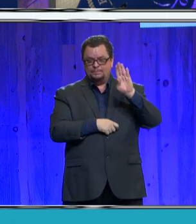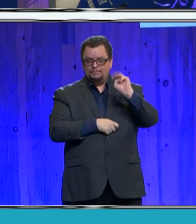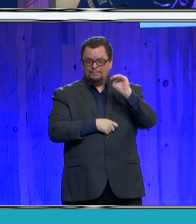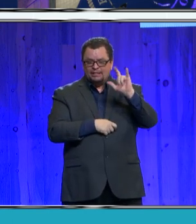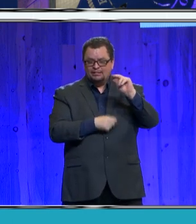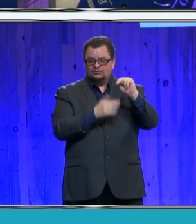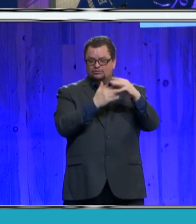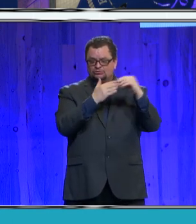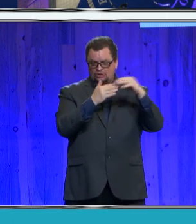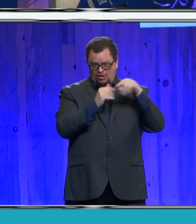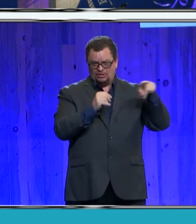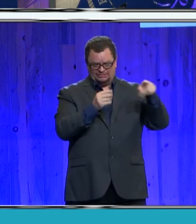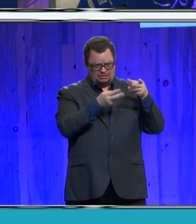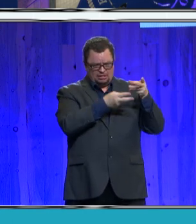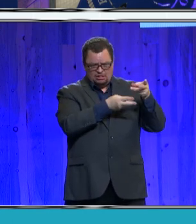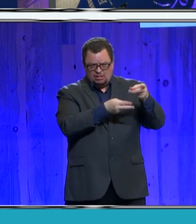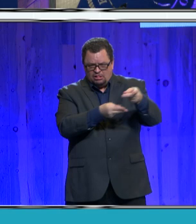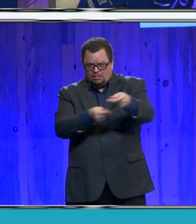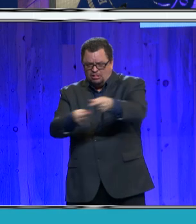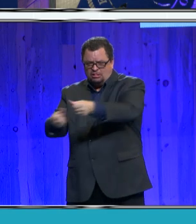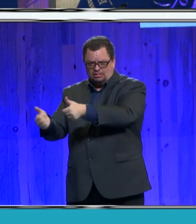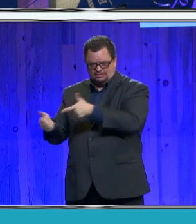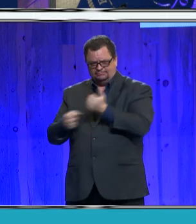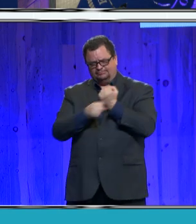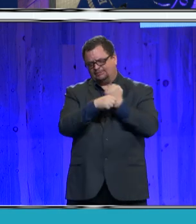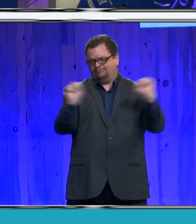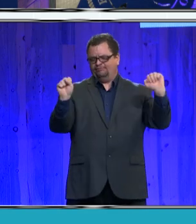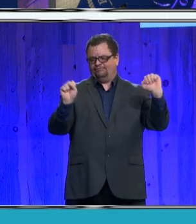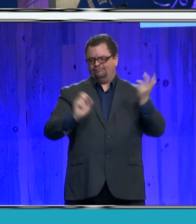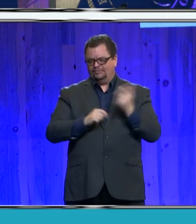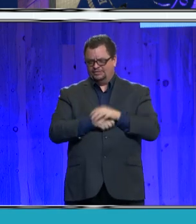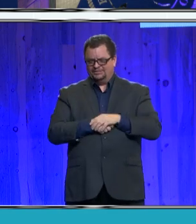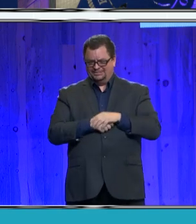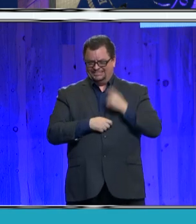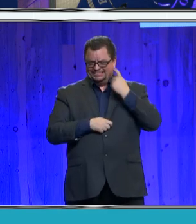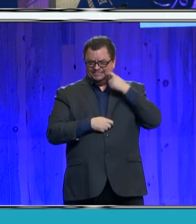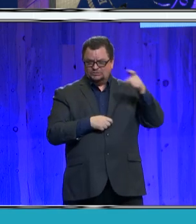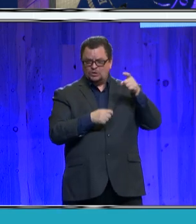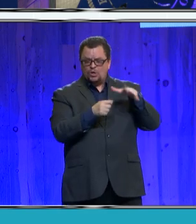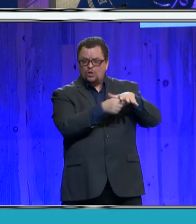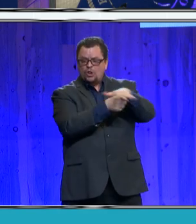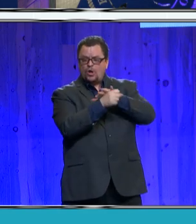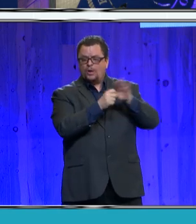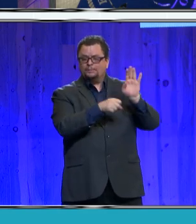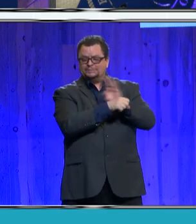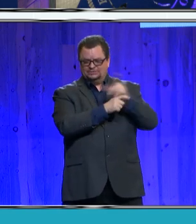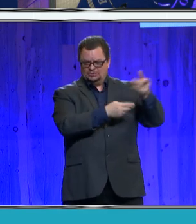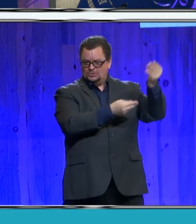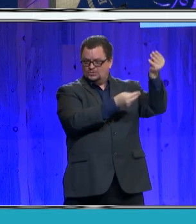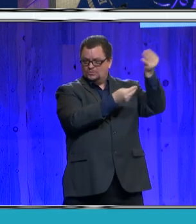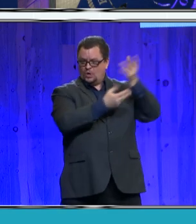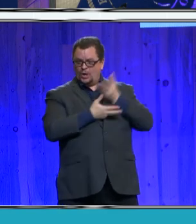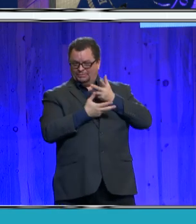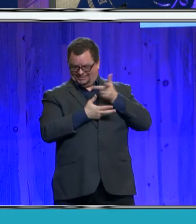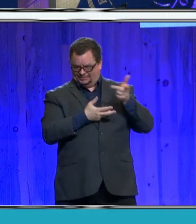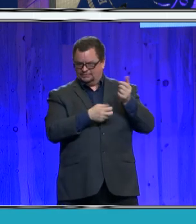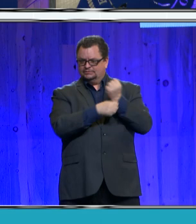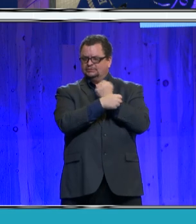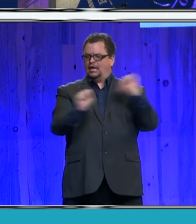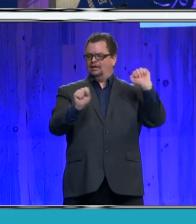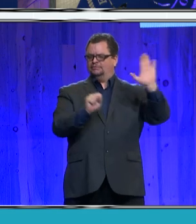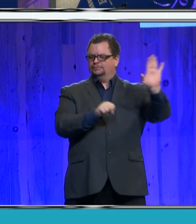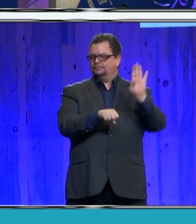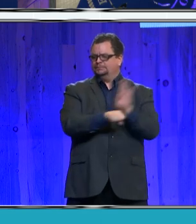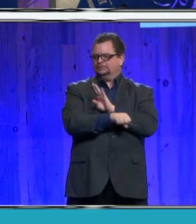And I was personally told by a local business owner that these efforts not only saved his business, but also